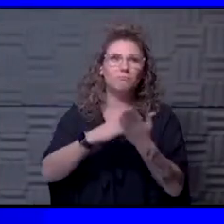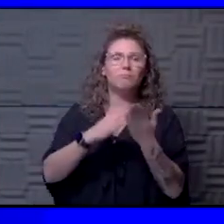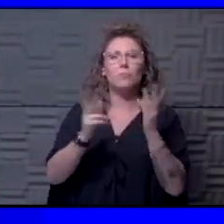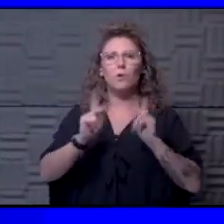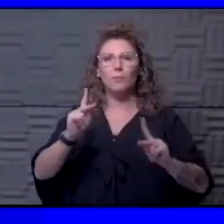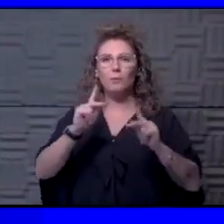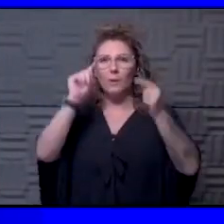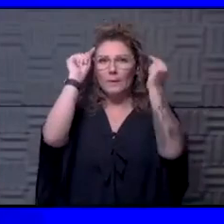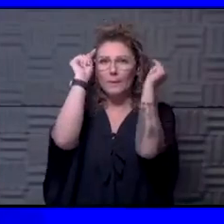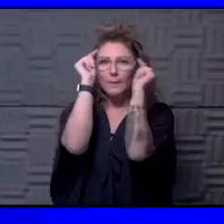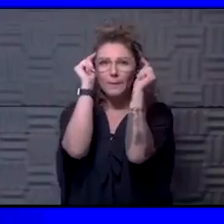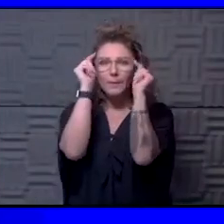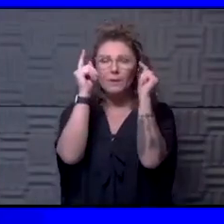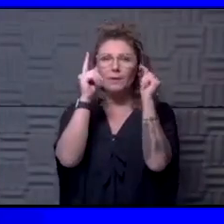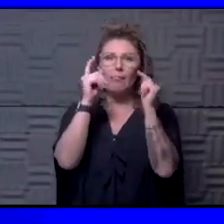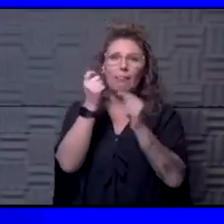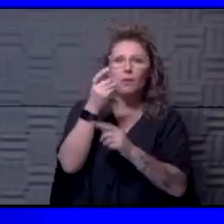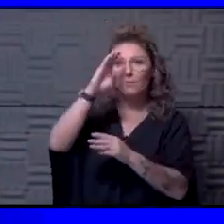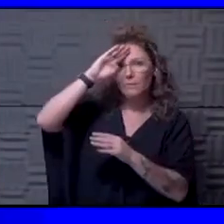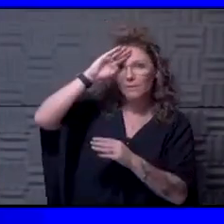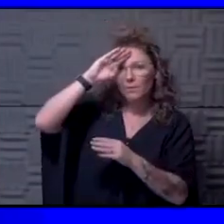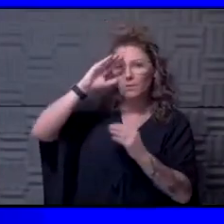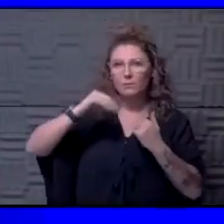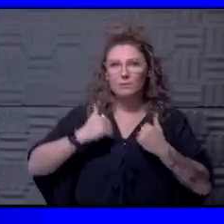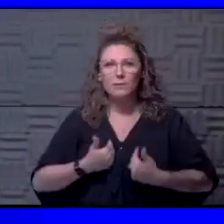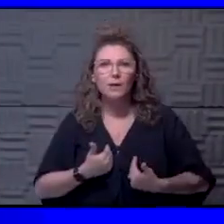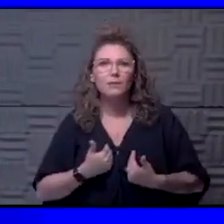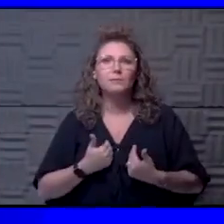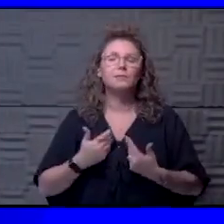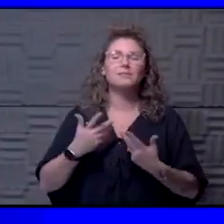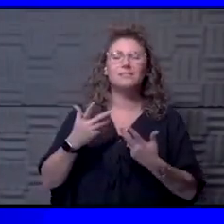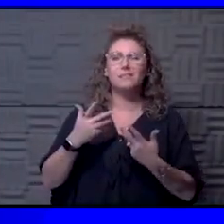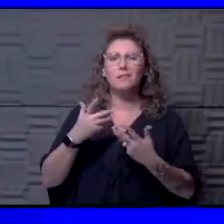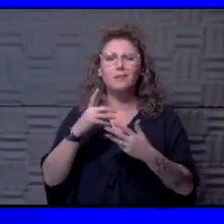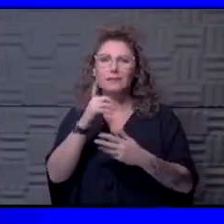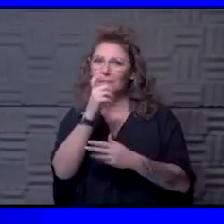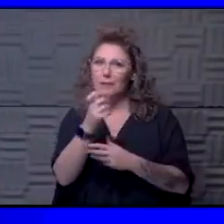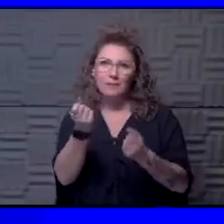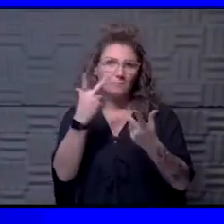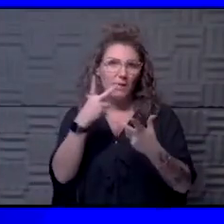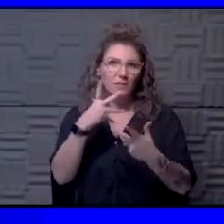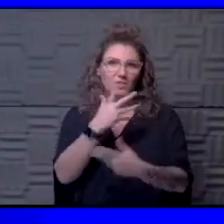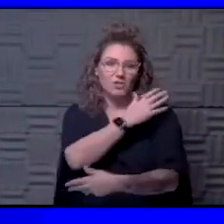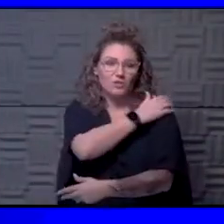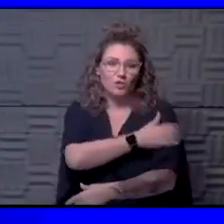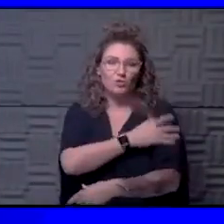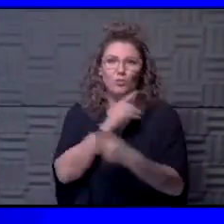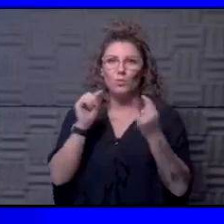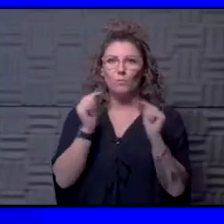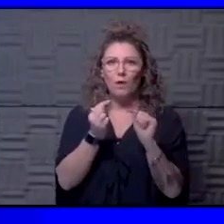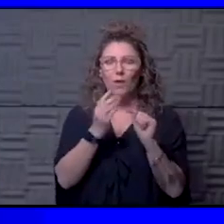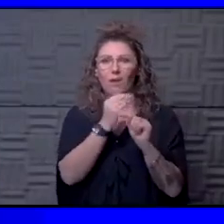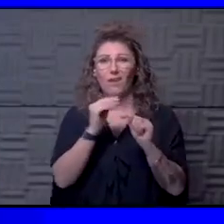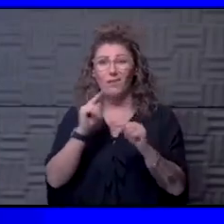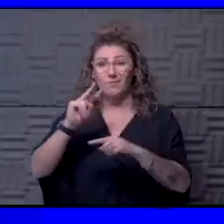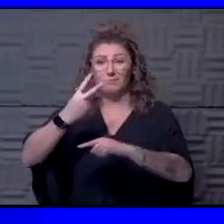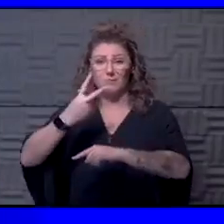headache, maybe getting some fever, some fatigue, myologist. It's certainly not as much as the shoulder pain. And even after that second dose,